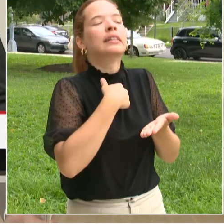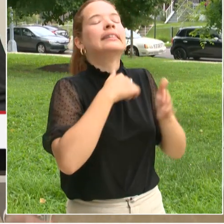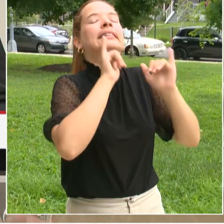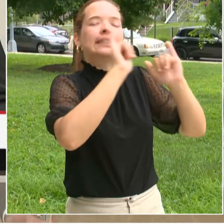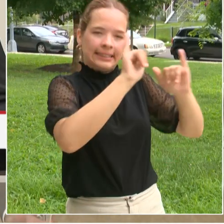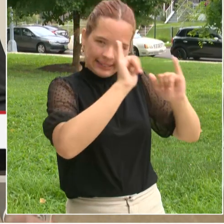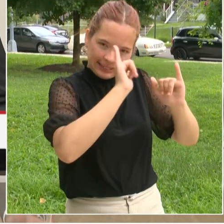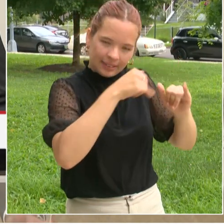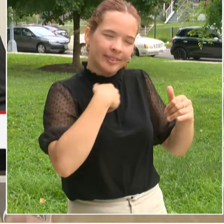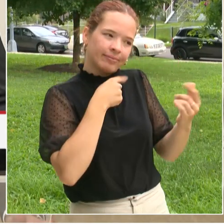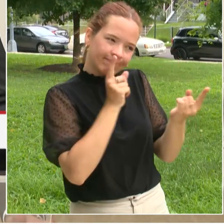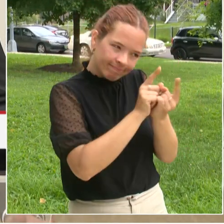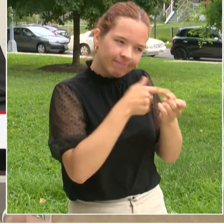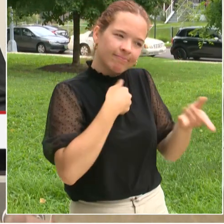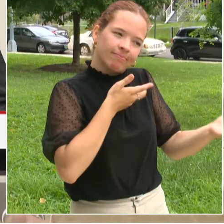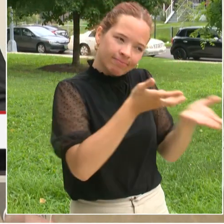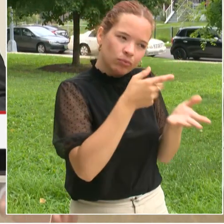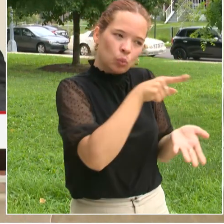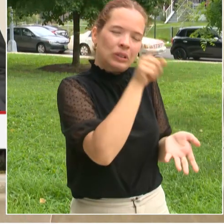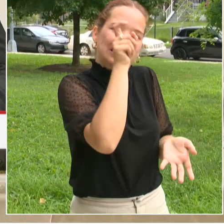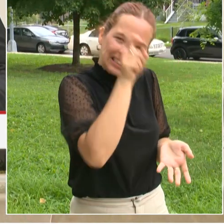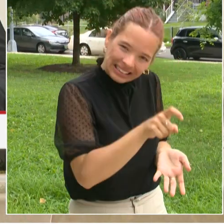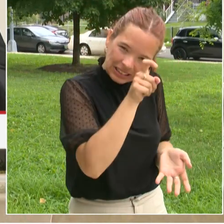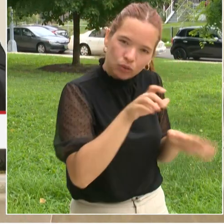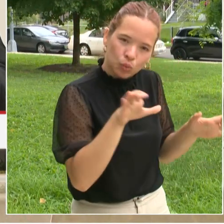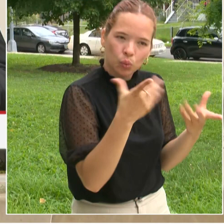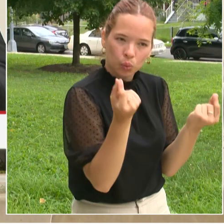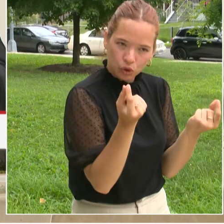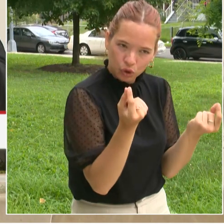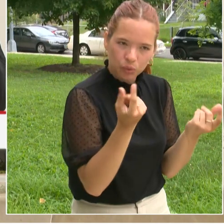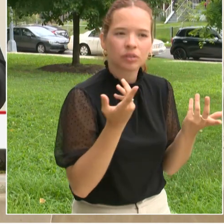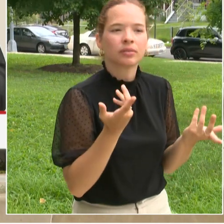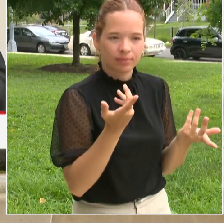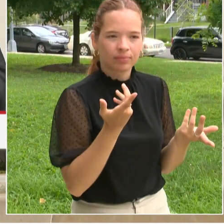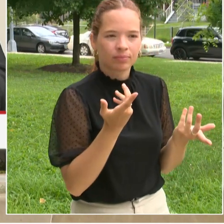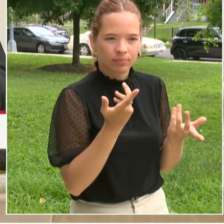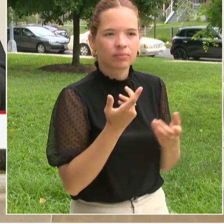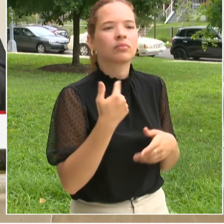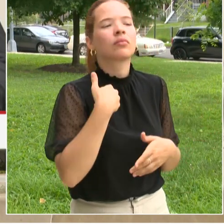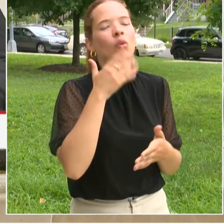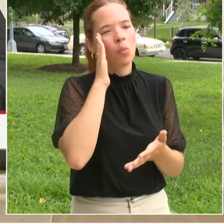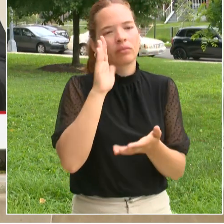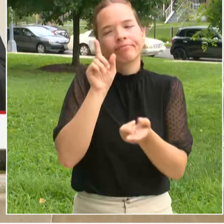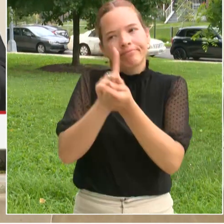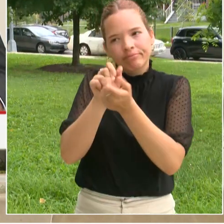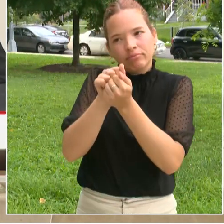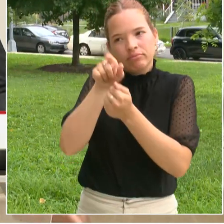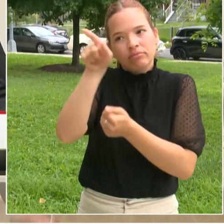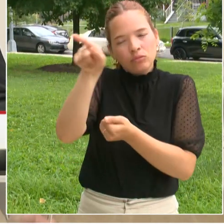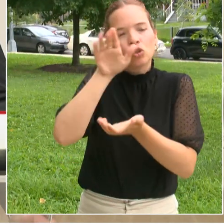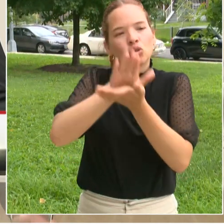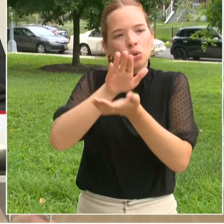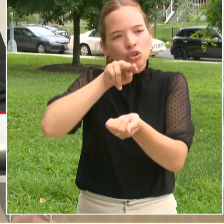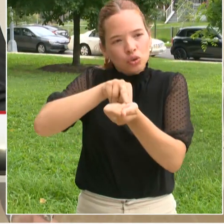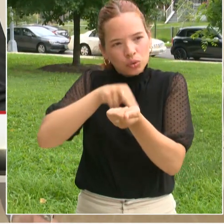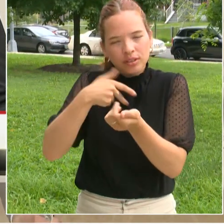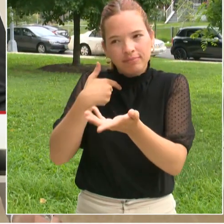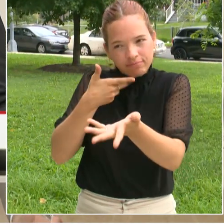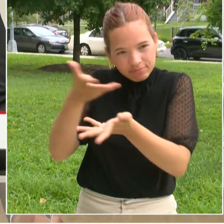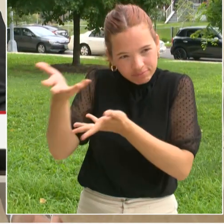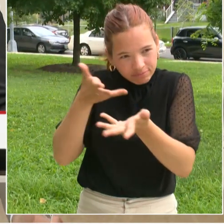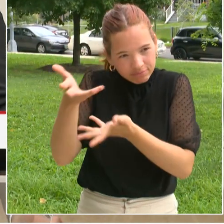or the school nurse assigned to that school. They'll be given a specific date in which they are required to provide that documentation.